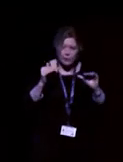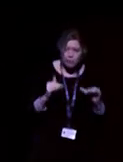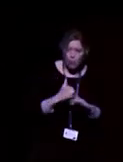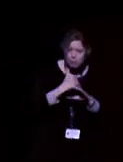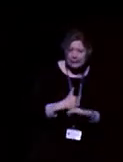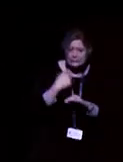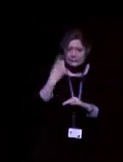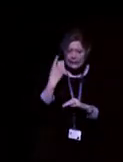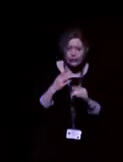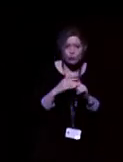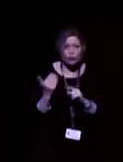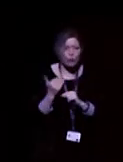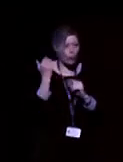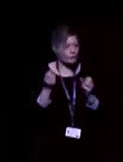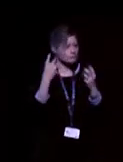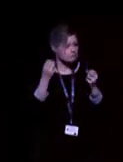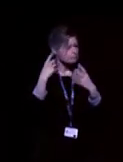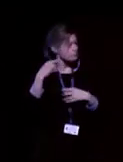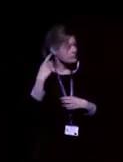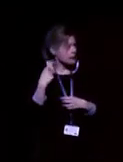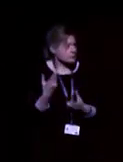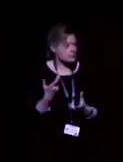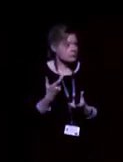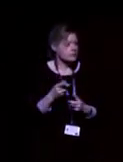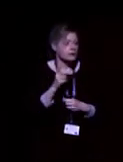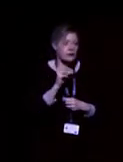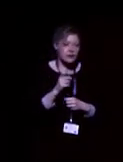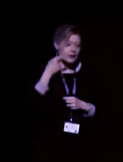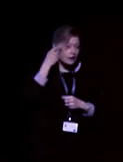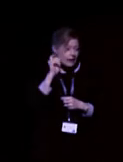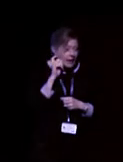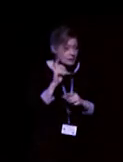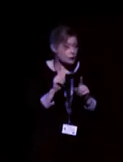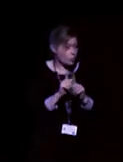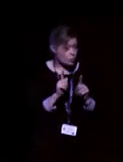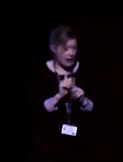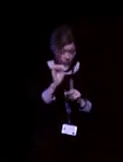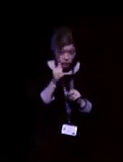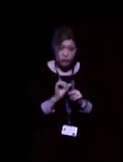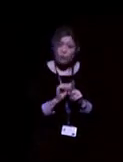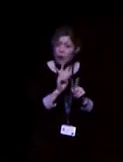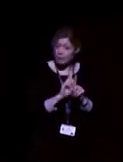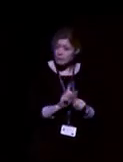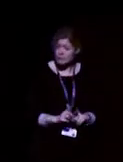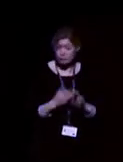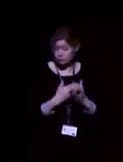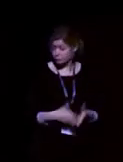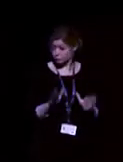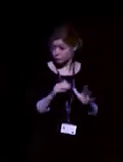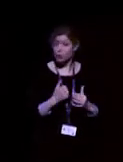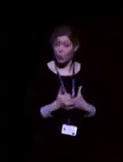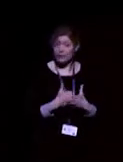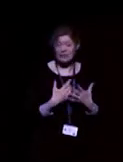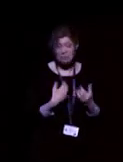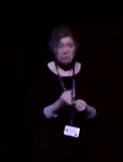more high frequency sound. Hearing aids also offer a huge range of program options. Normally, four or five program